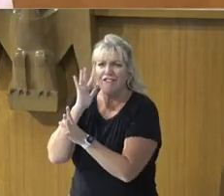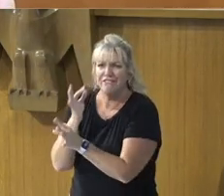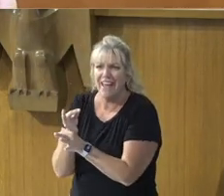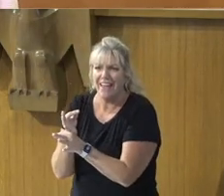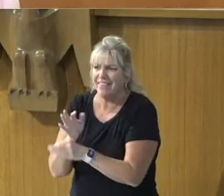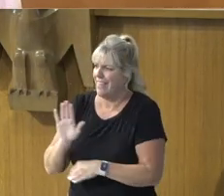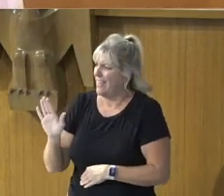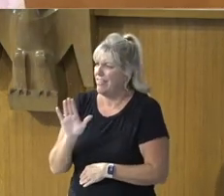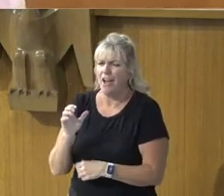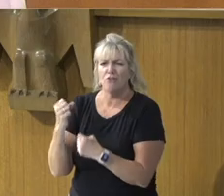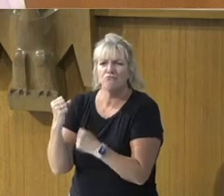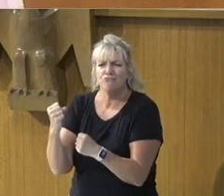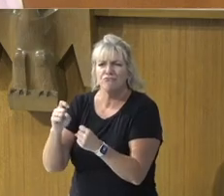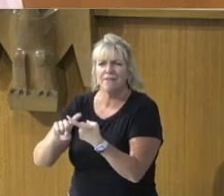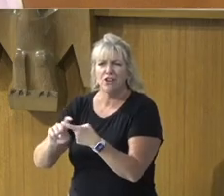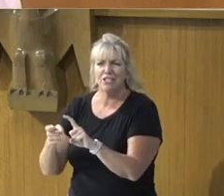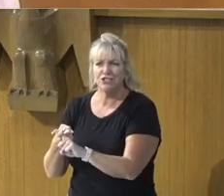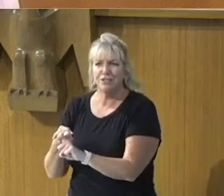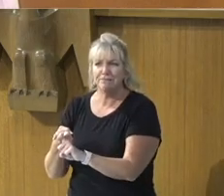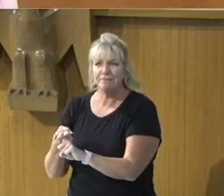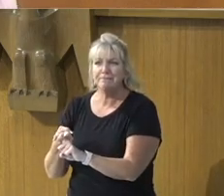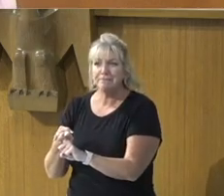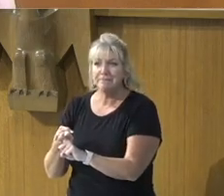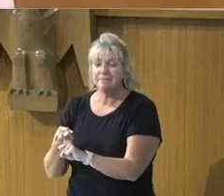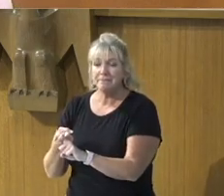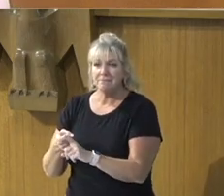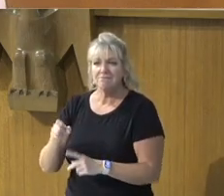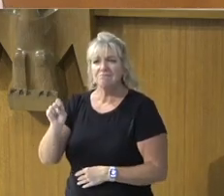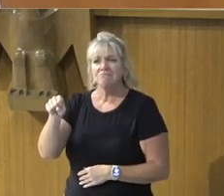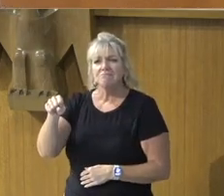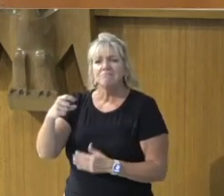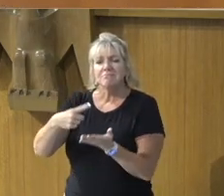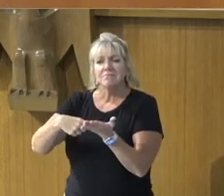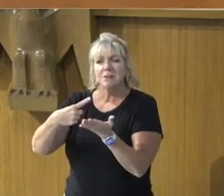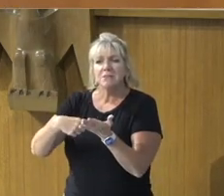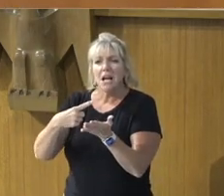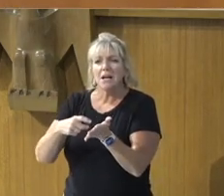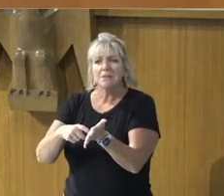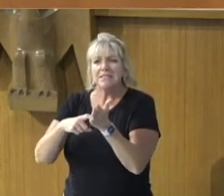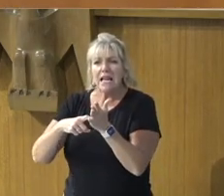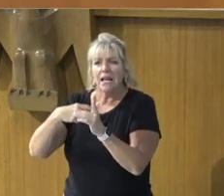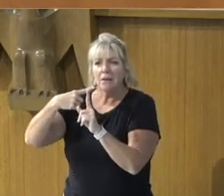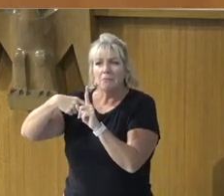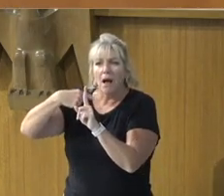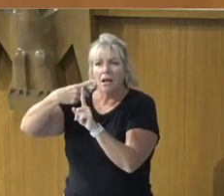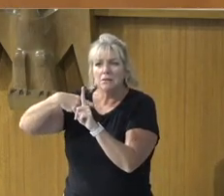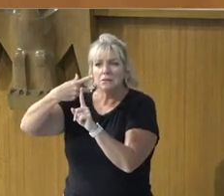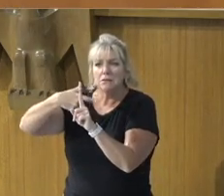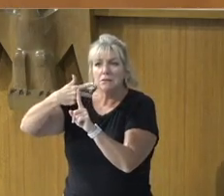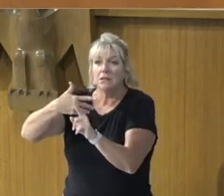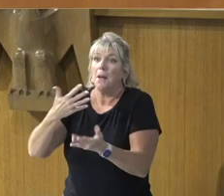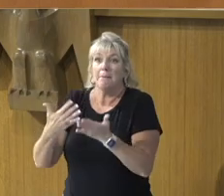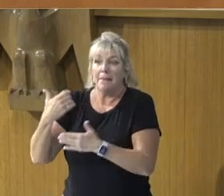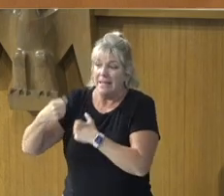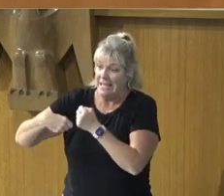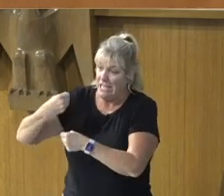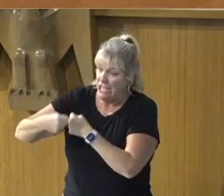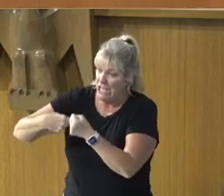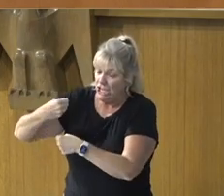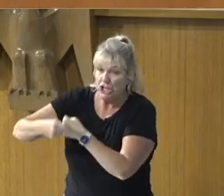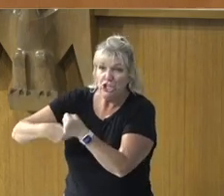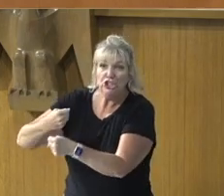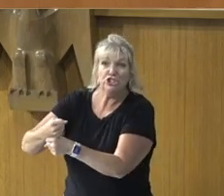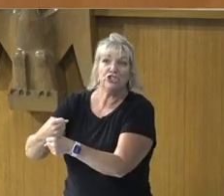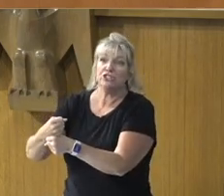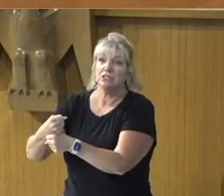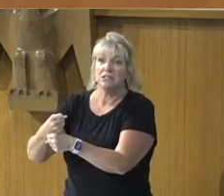they have, Yes, It can take months, Perhaps even years, For a well-trained, Especially